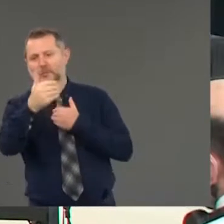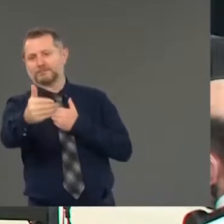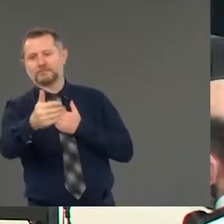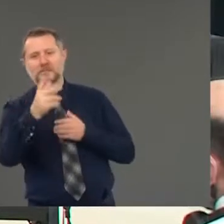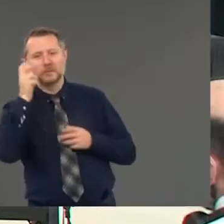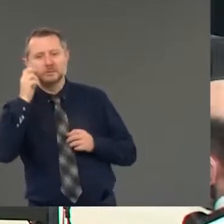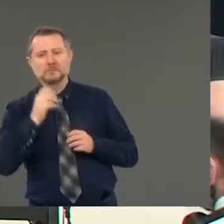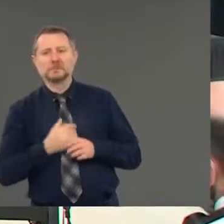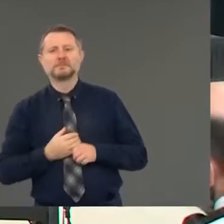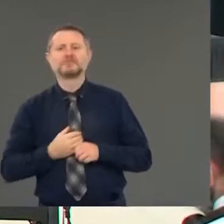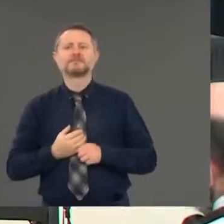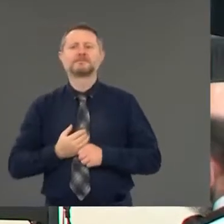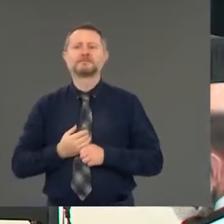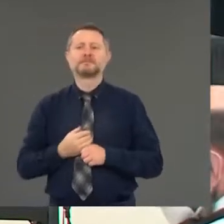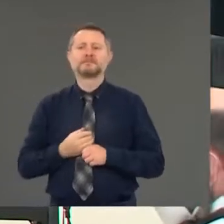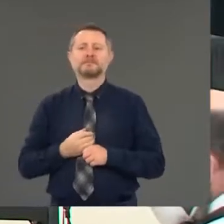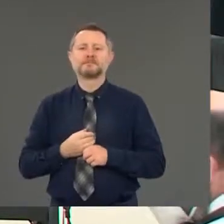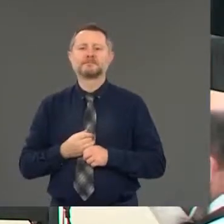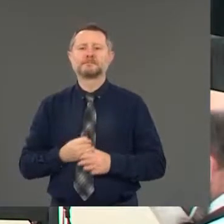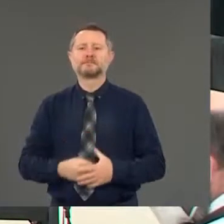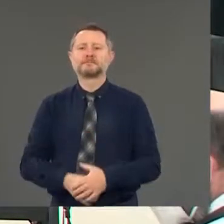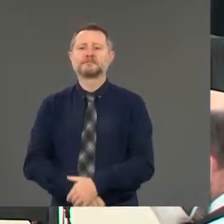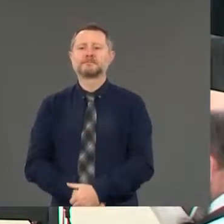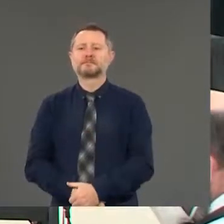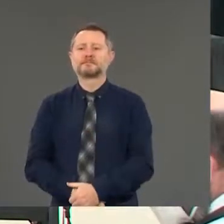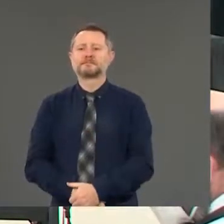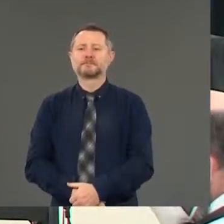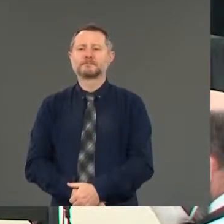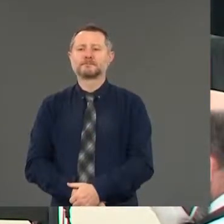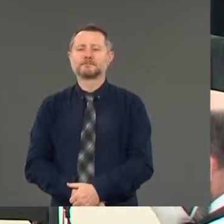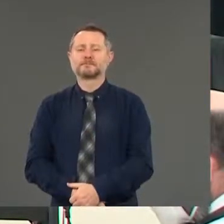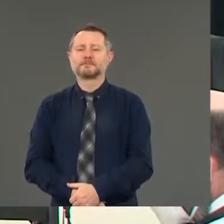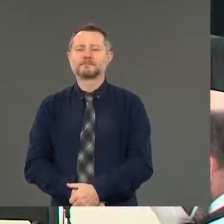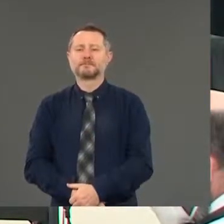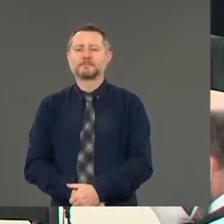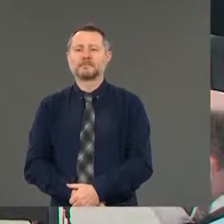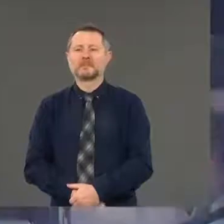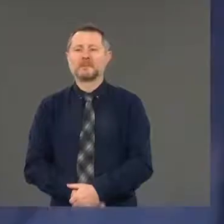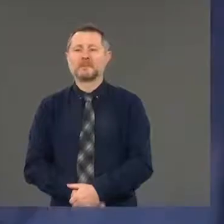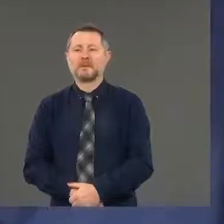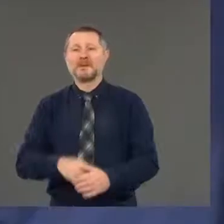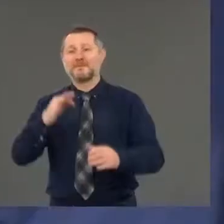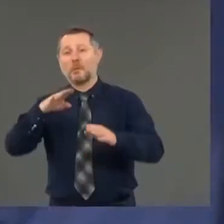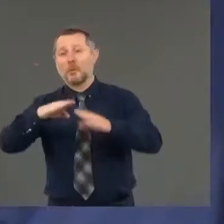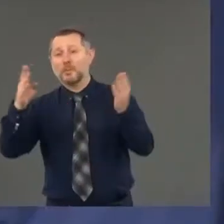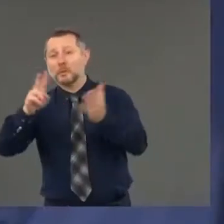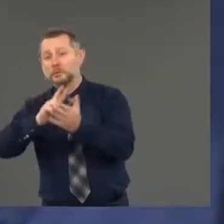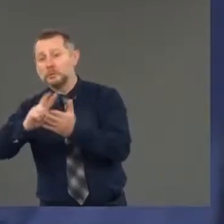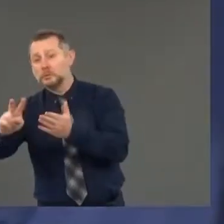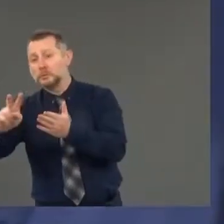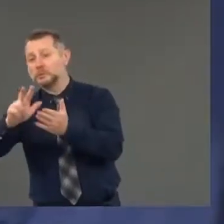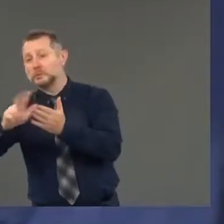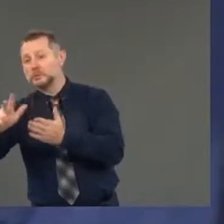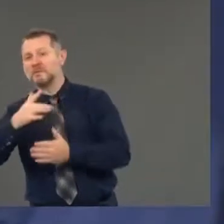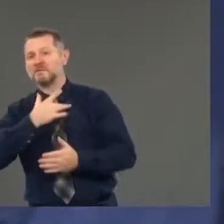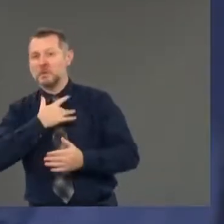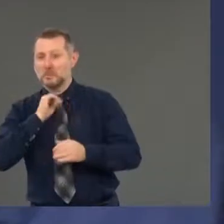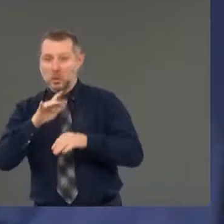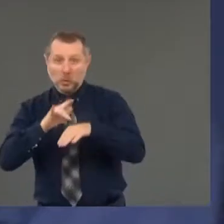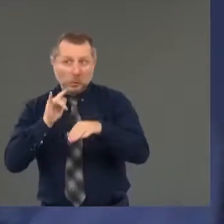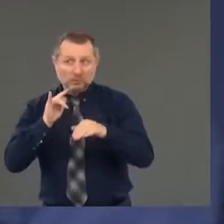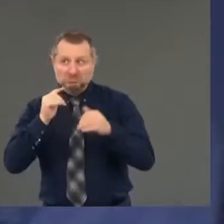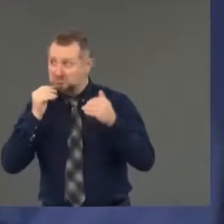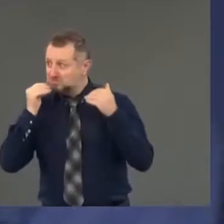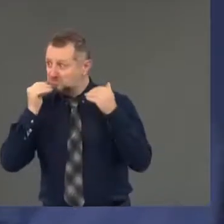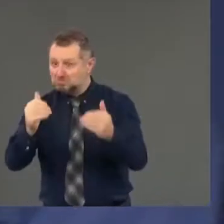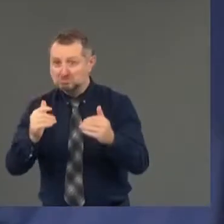As you open things up, it's your expectation that it could take longer for these regions, particularly here in Mid-Hudson, to get to phase three, or do you think it could be two weeks?